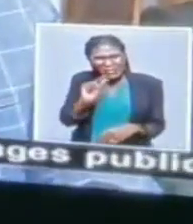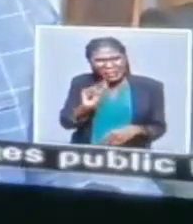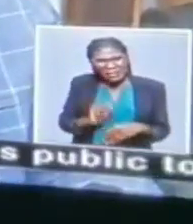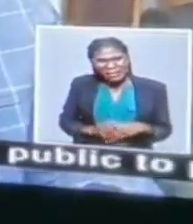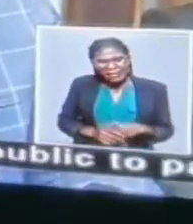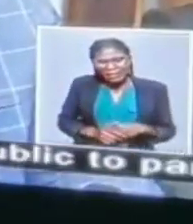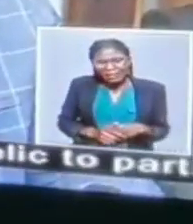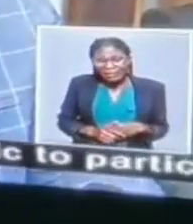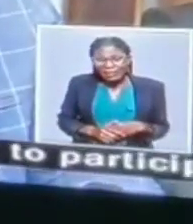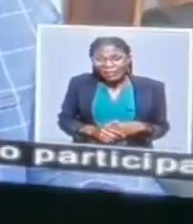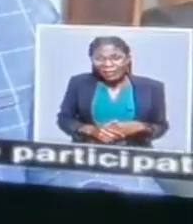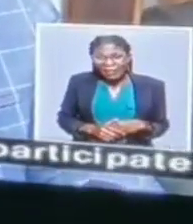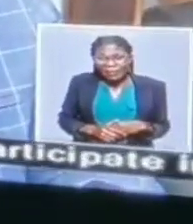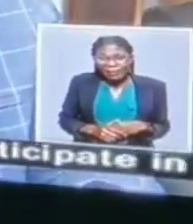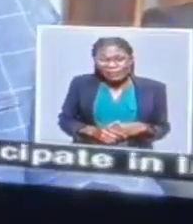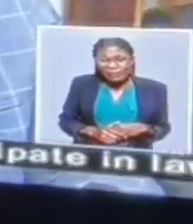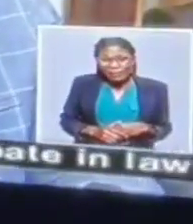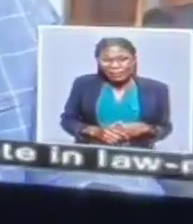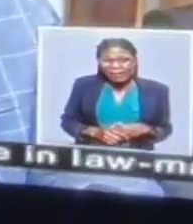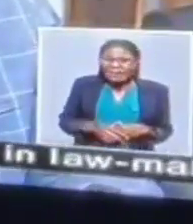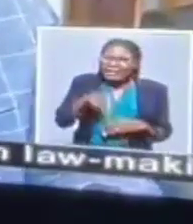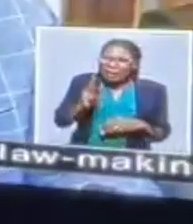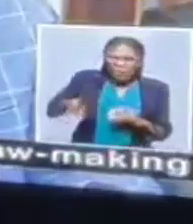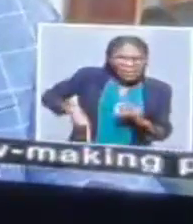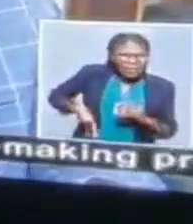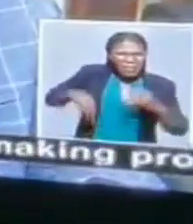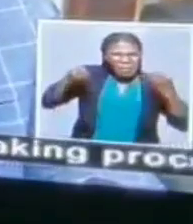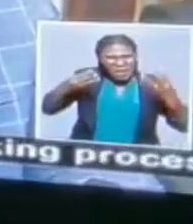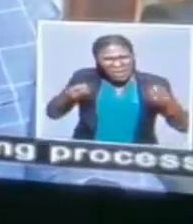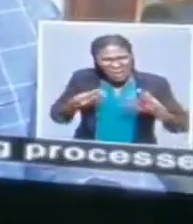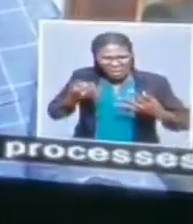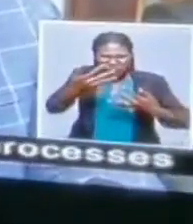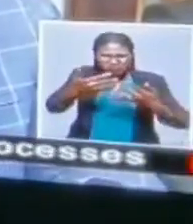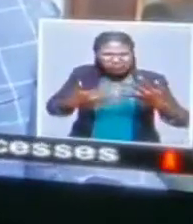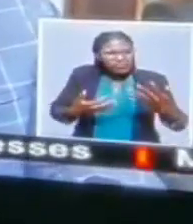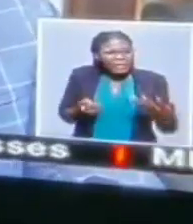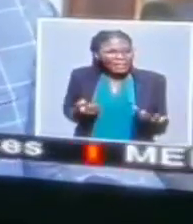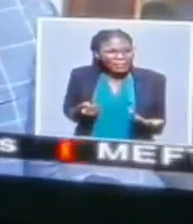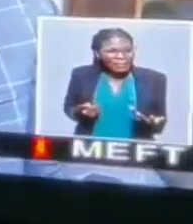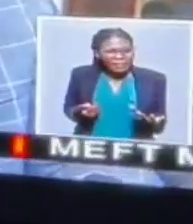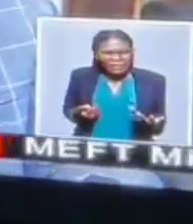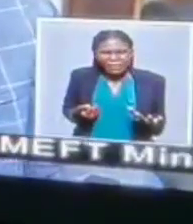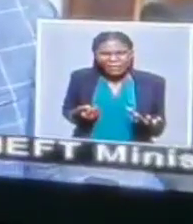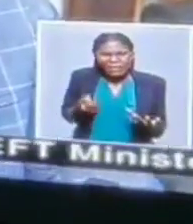On top of all the privilege that me and you knew,